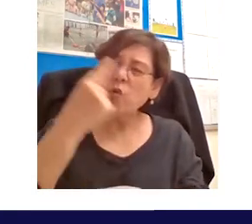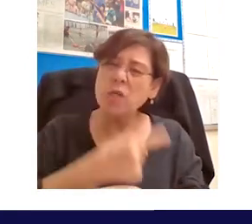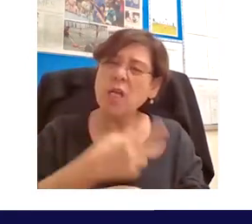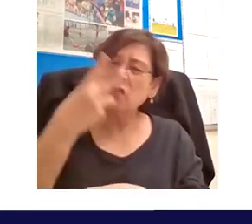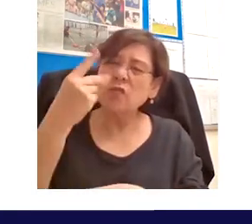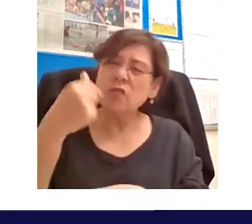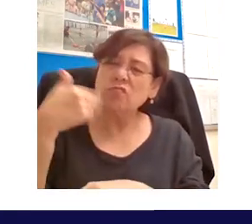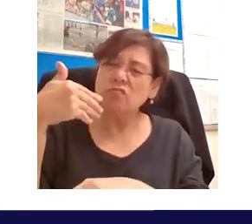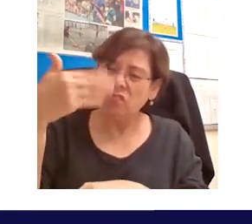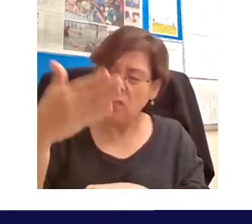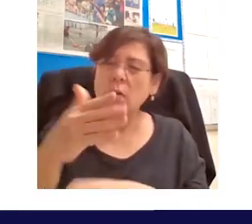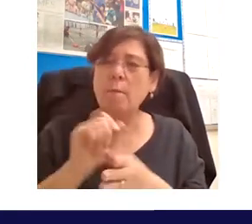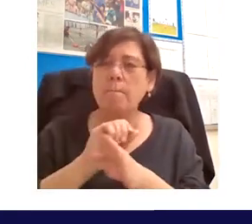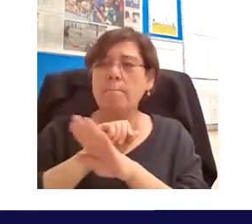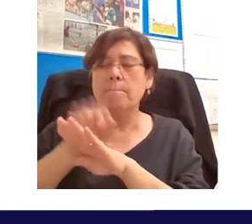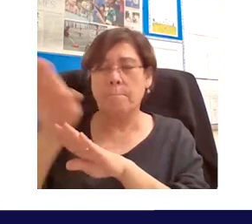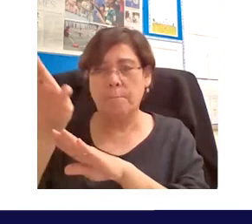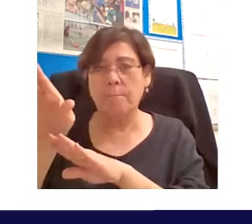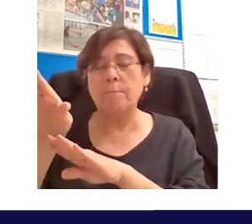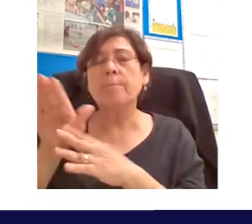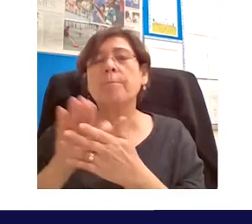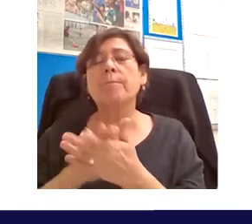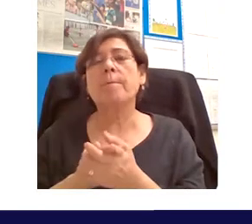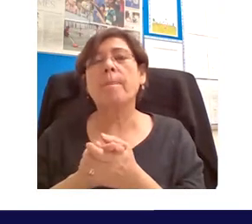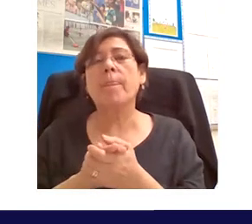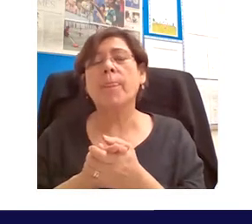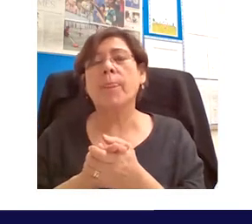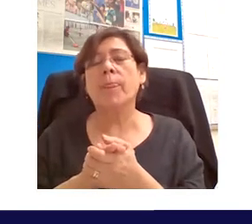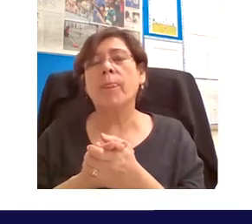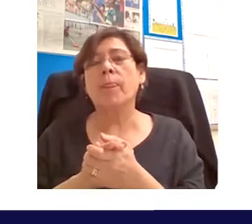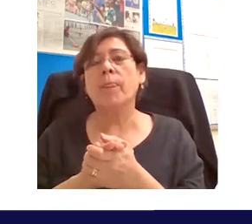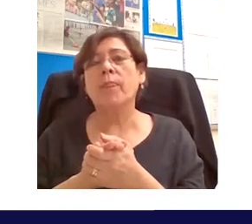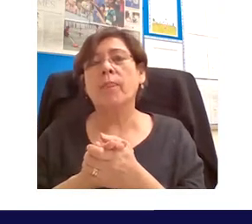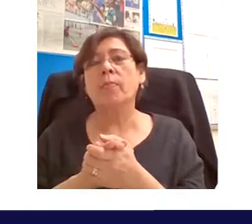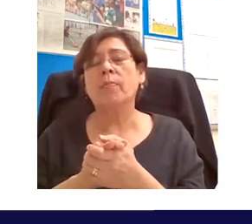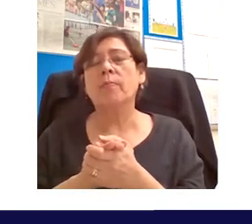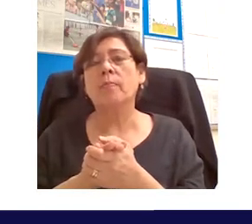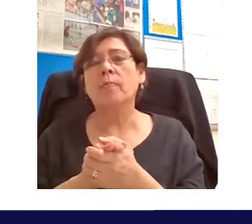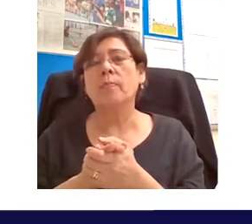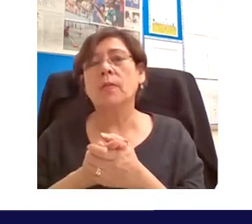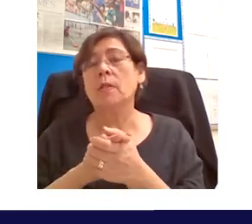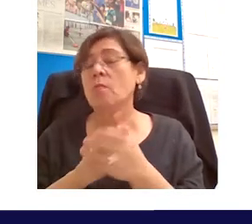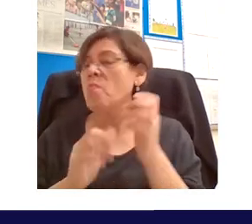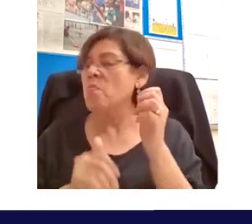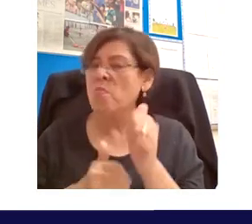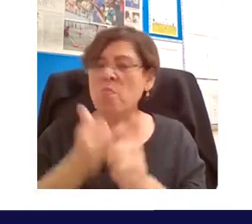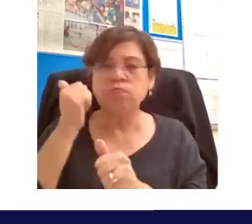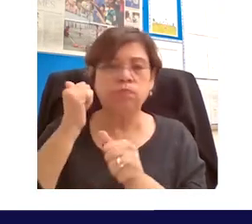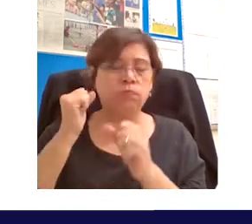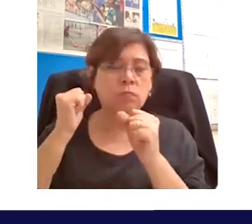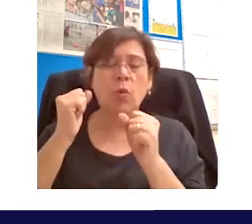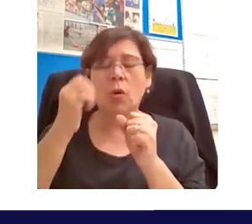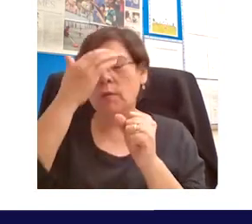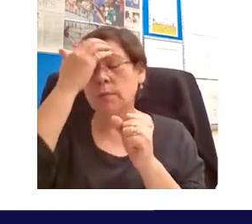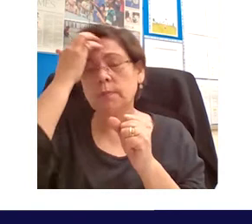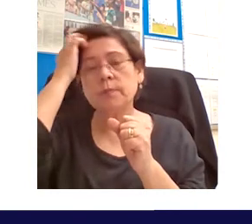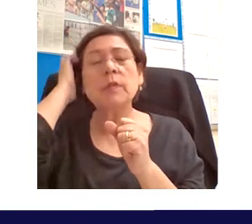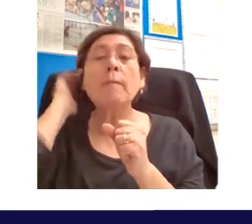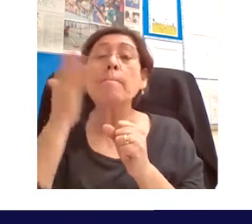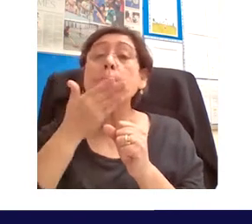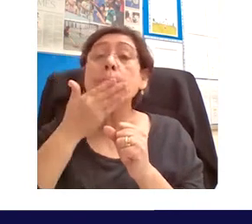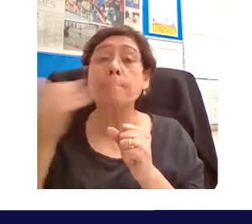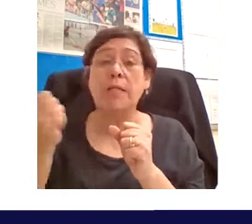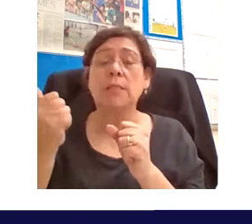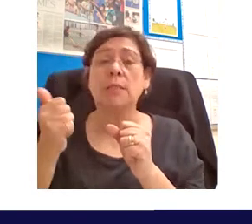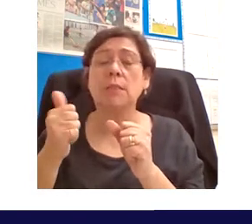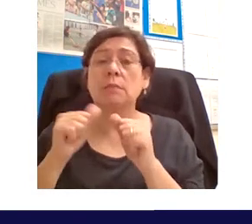Um arguably the most um uh robust uh and best preserved material